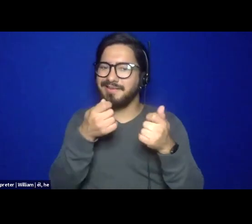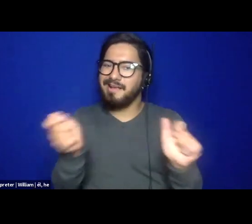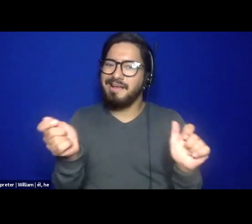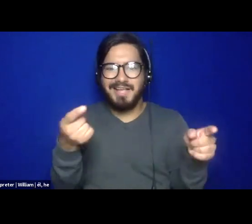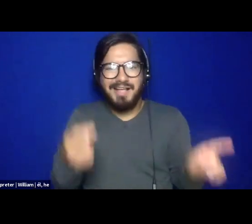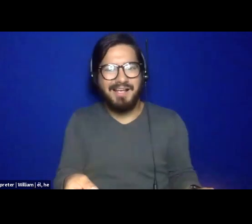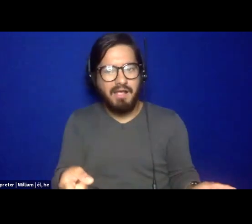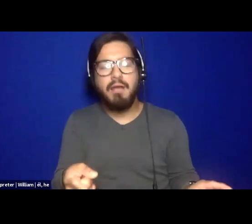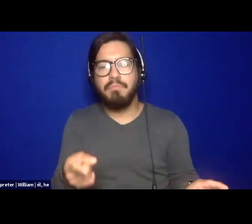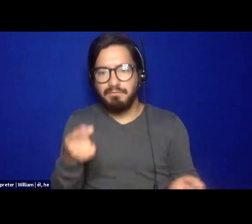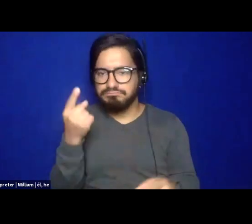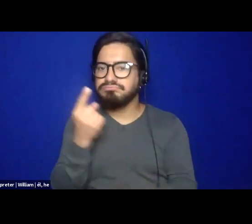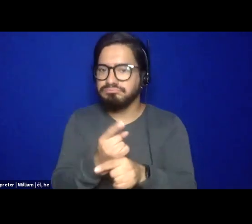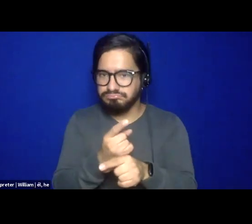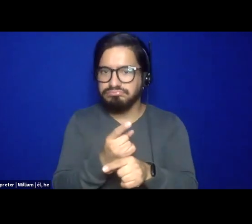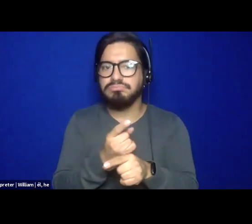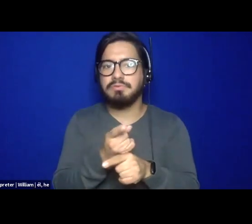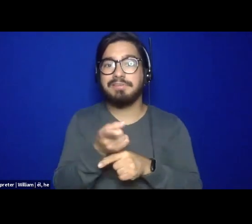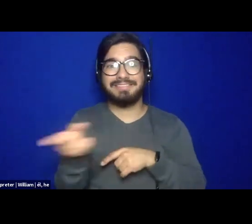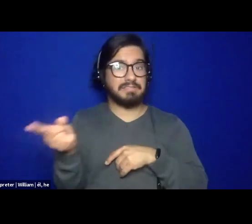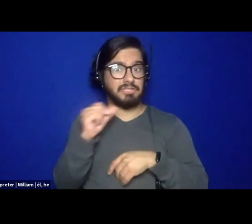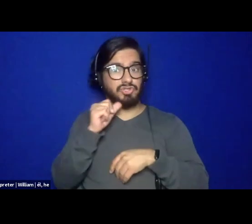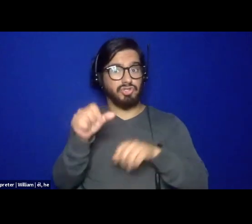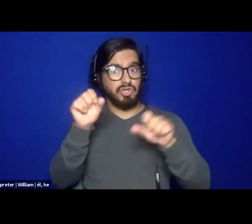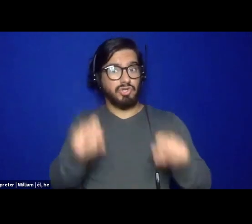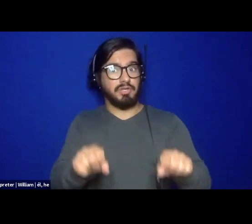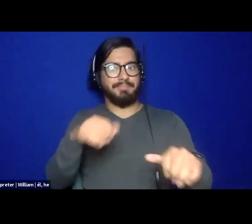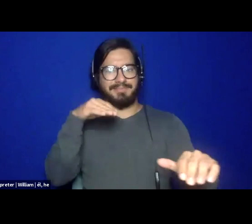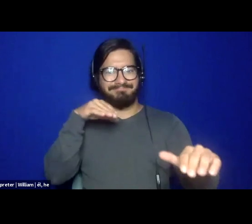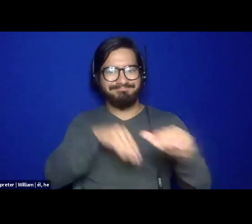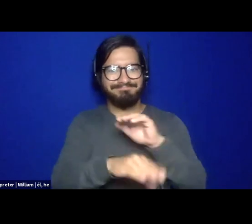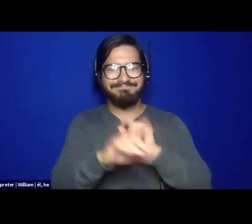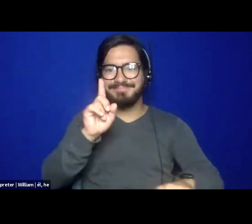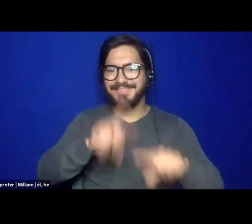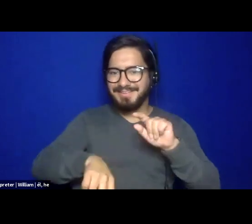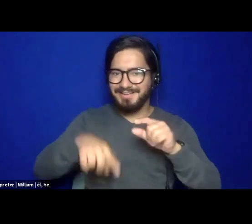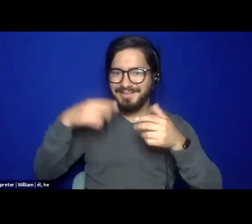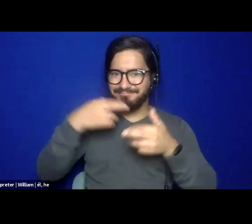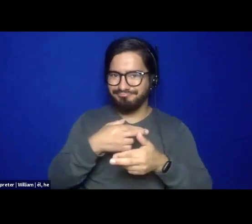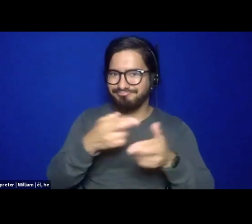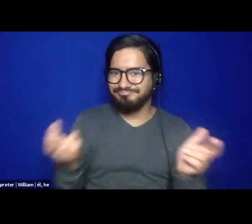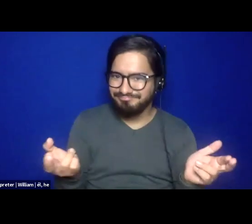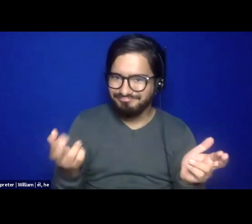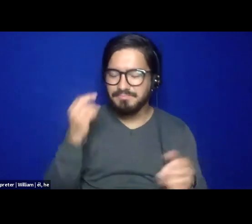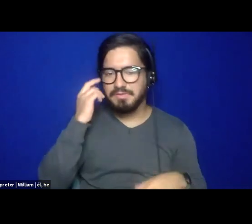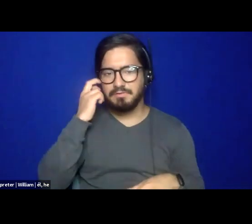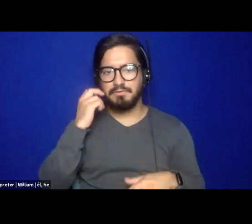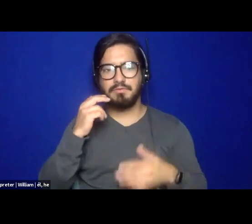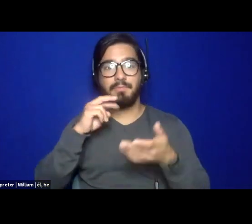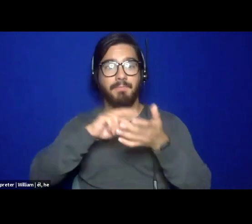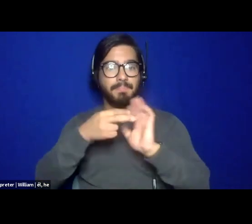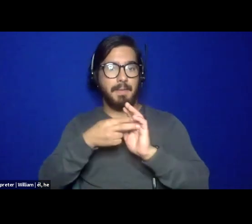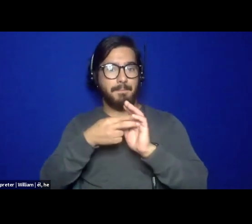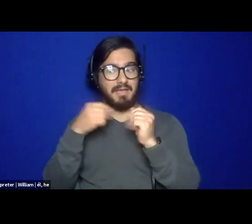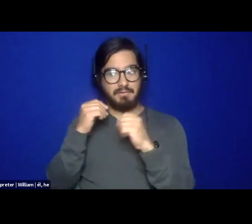didn't have all of that. They're not able to show up in some of those rooms. And I think that it, it, it prevents a lot of